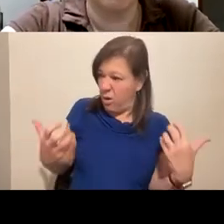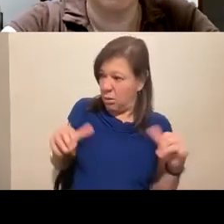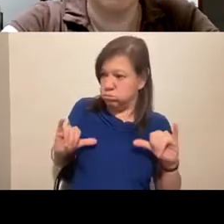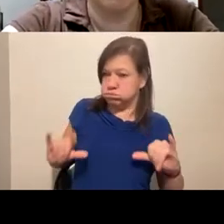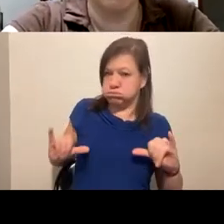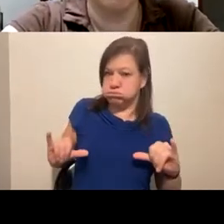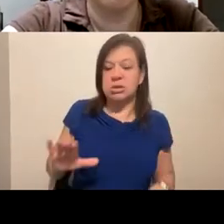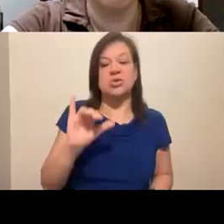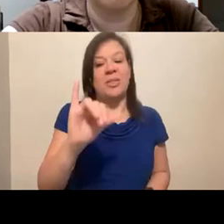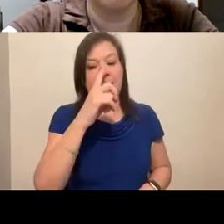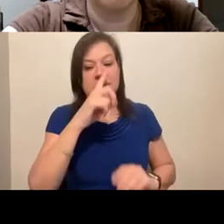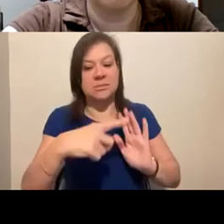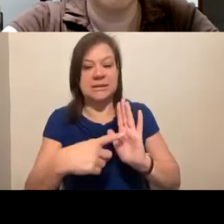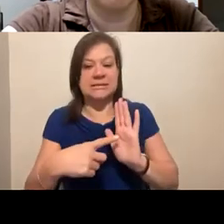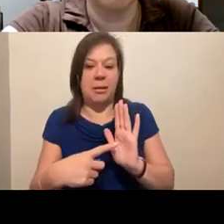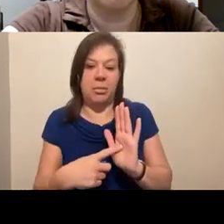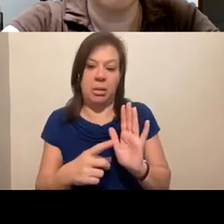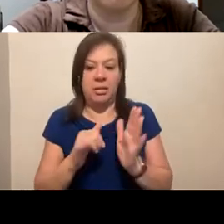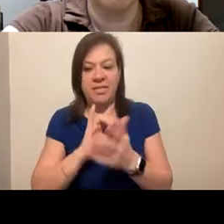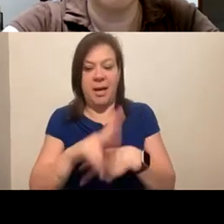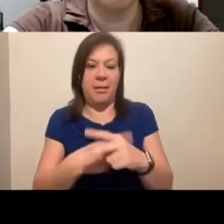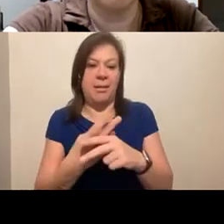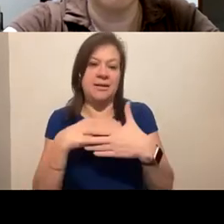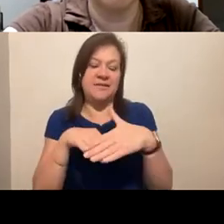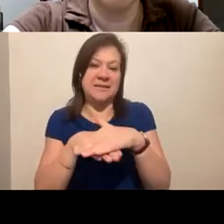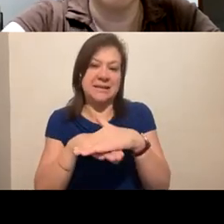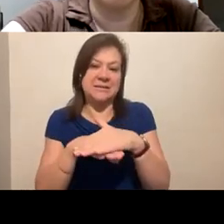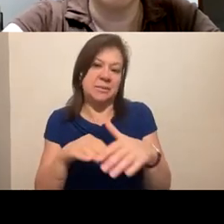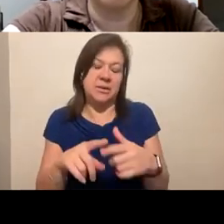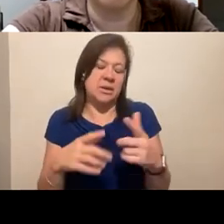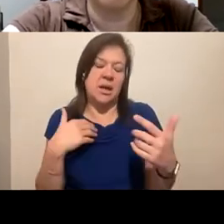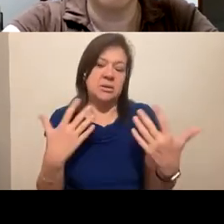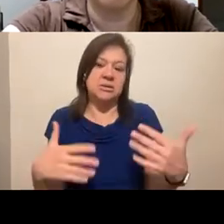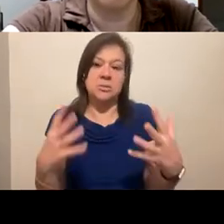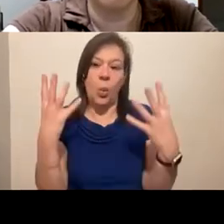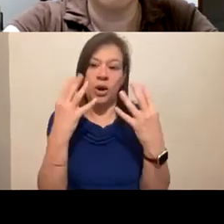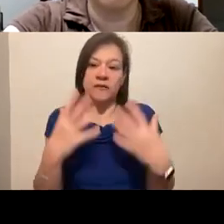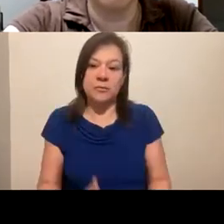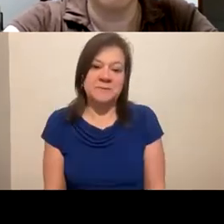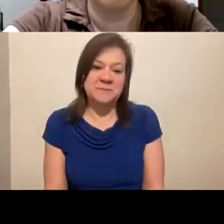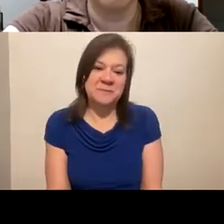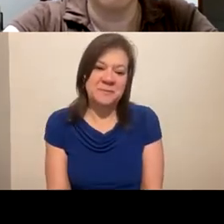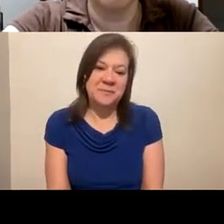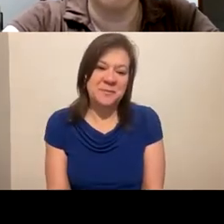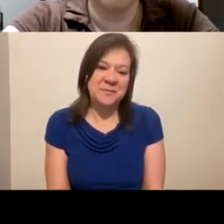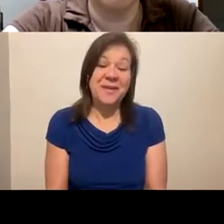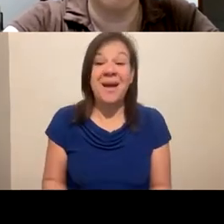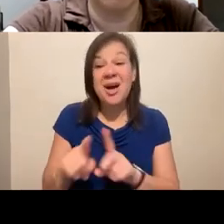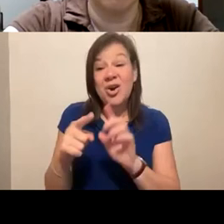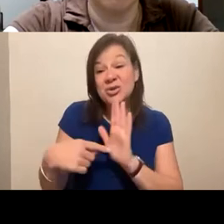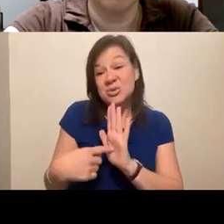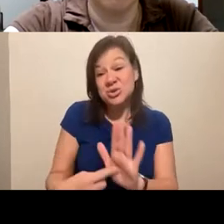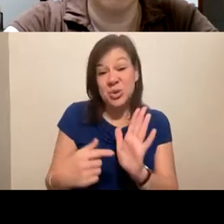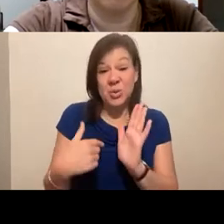that's an example of, you know, that kind of accessibility. That was so that was so wonderful. And it also showed me that, you know